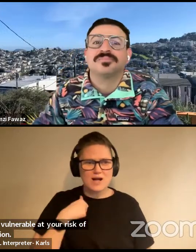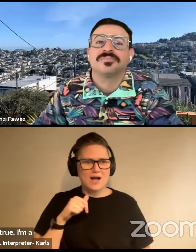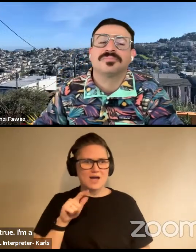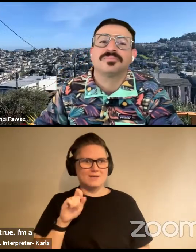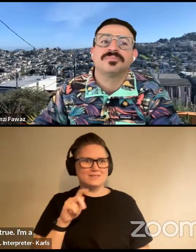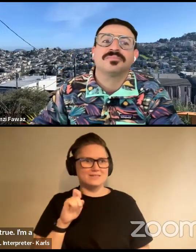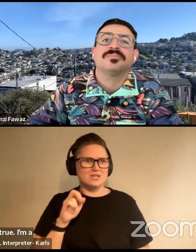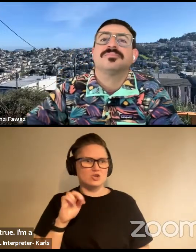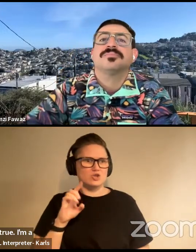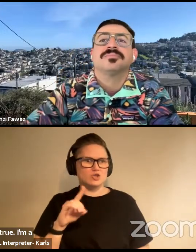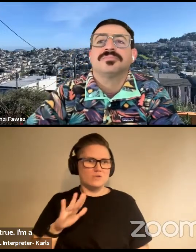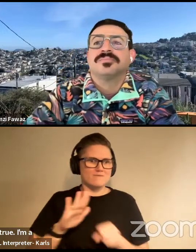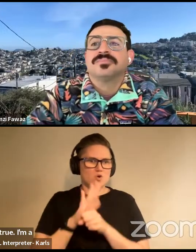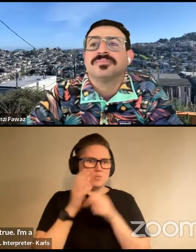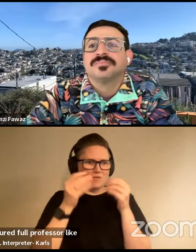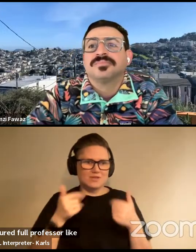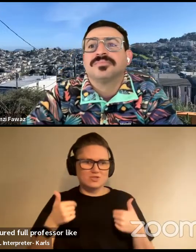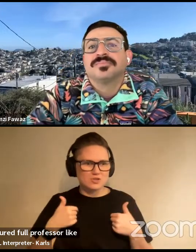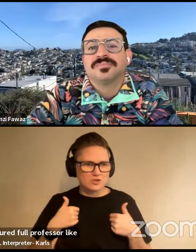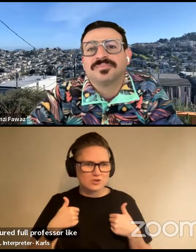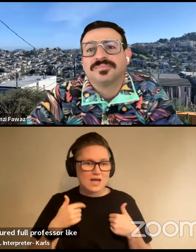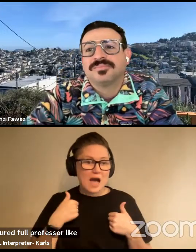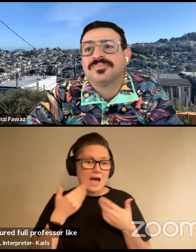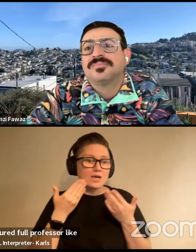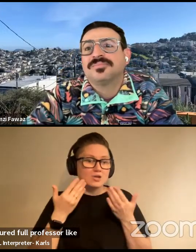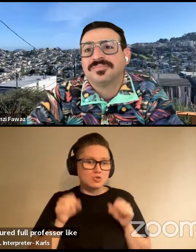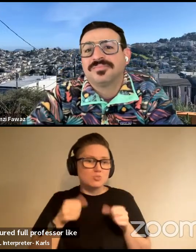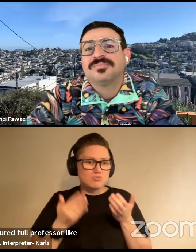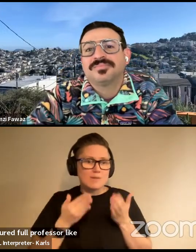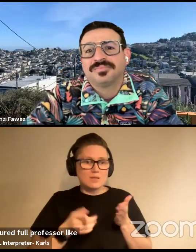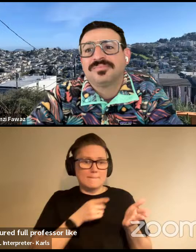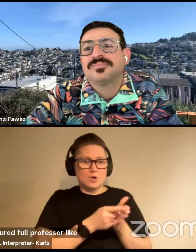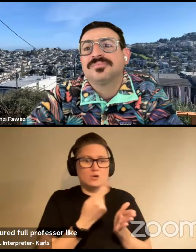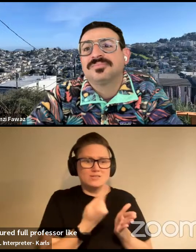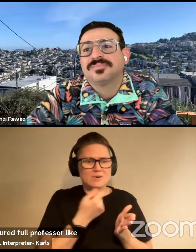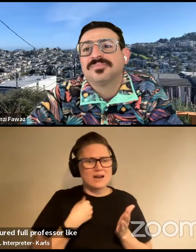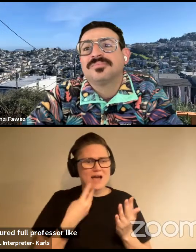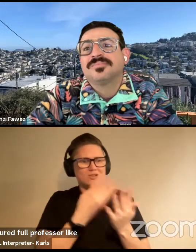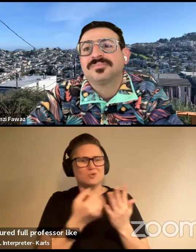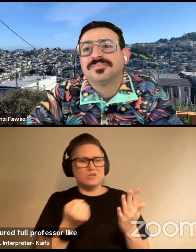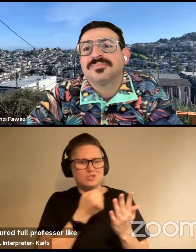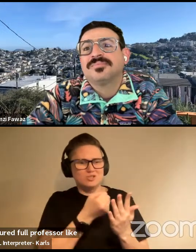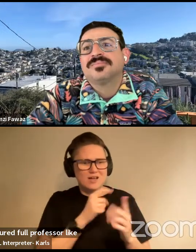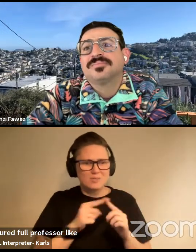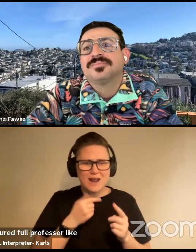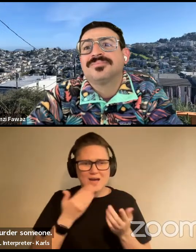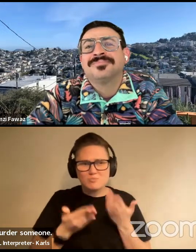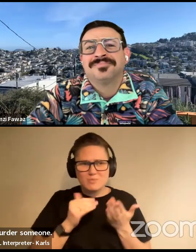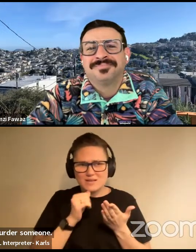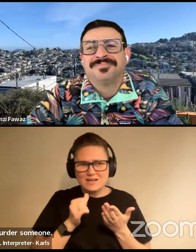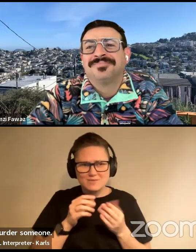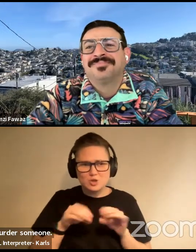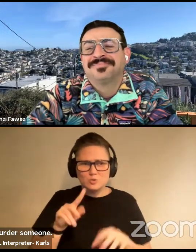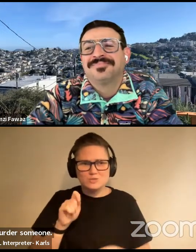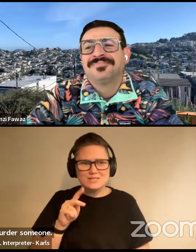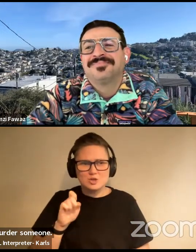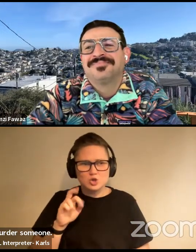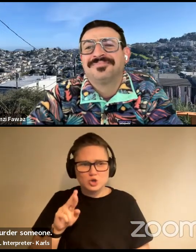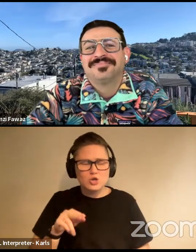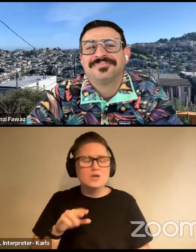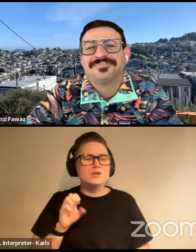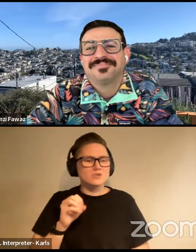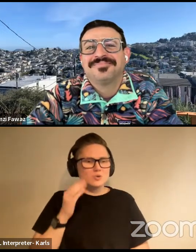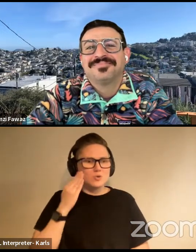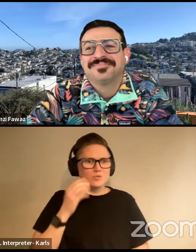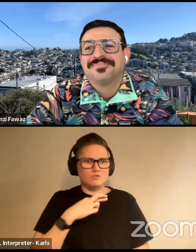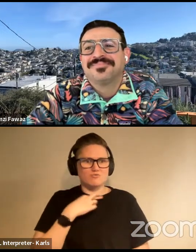Like I could probably like murder someone and go to jail, but I might not even lose tenure. I mean, you know, I'm, so I mean, I'm just saying like the